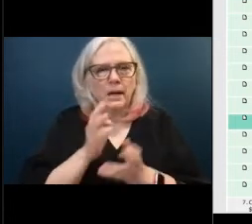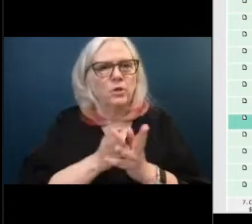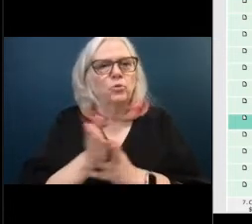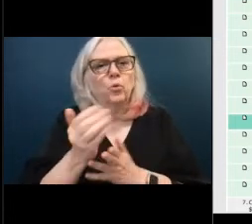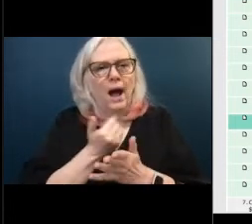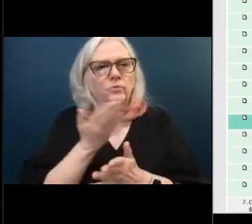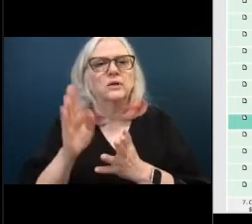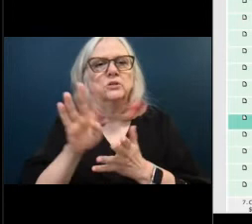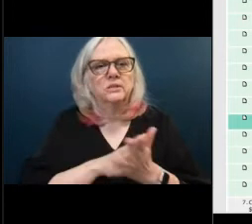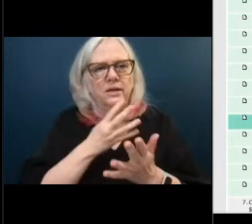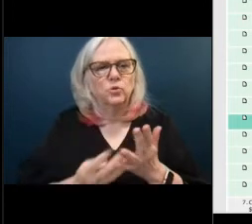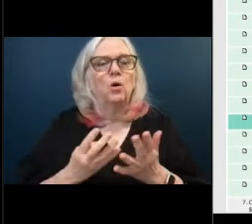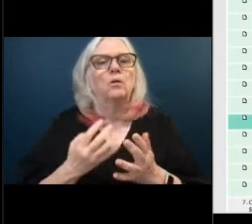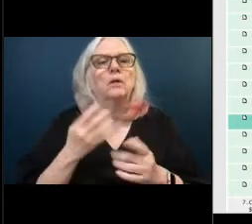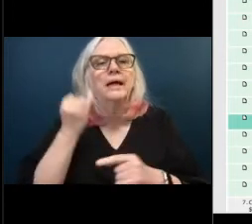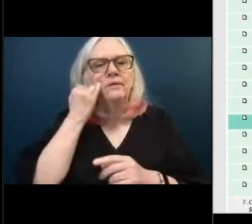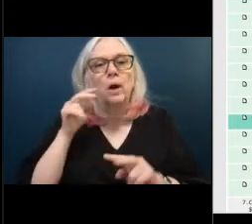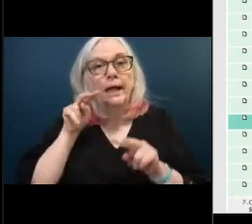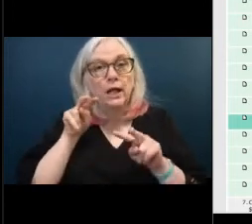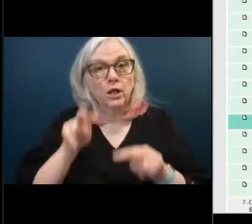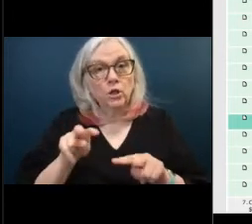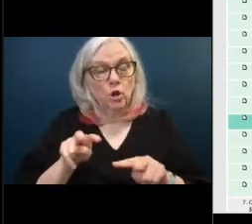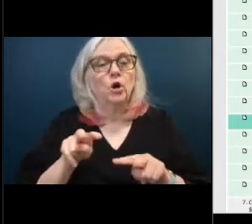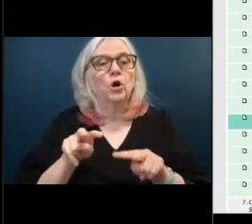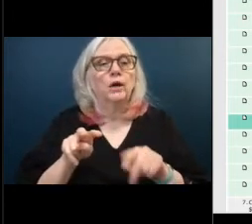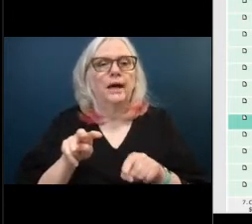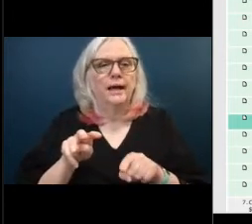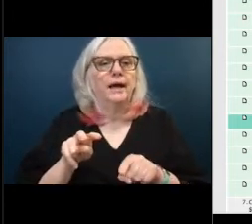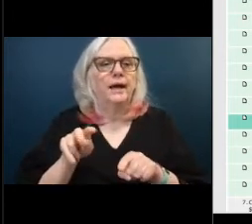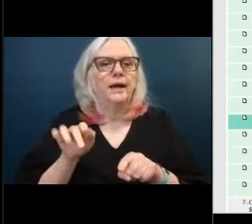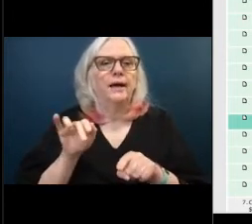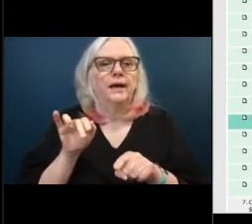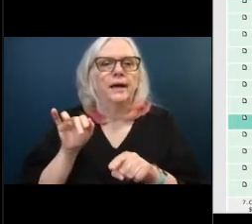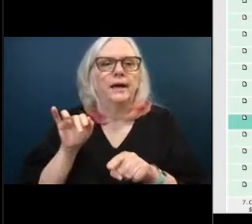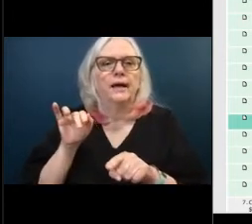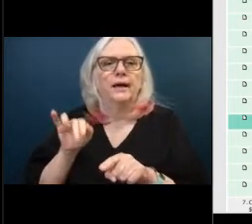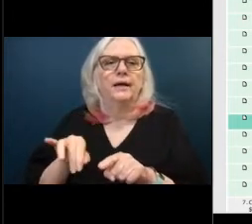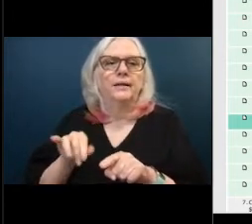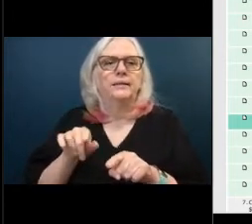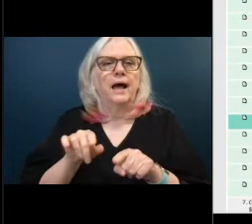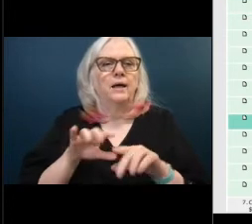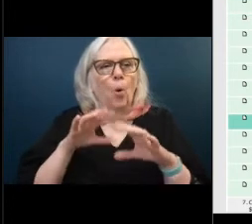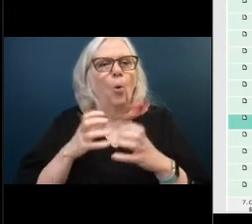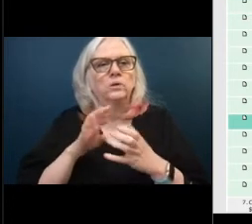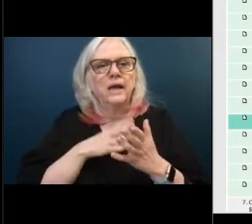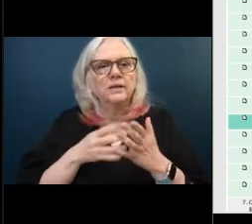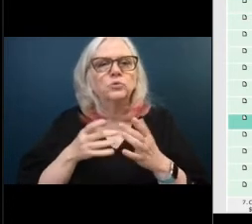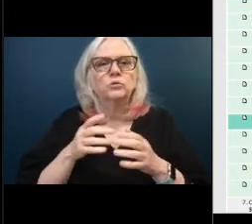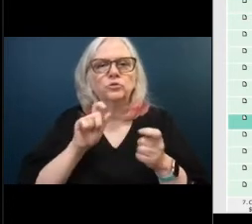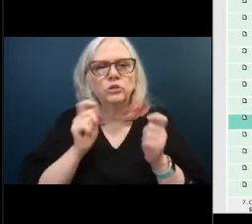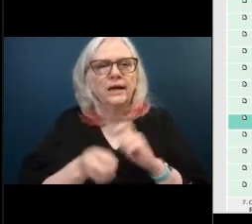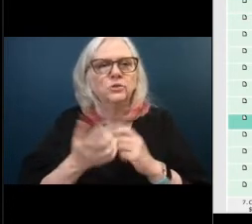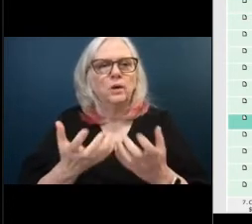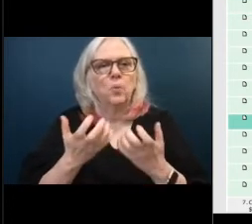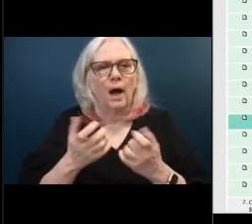change that we look to do we reduce the staffing requirement we were averaging 15 people off a day